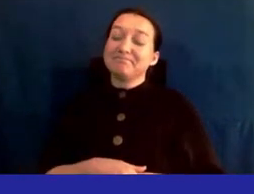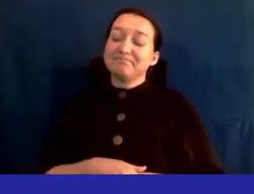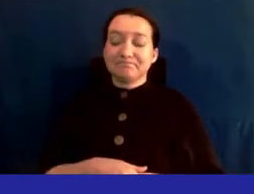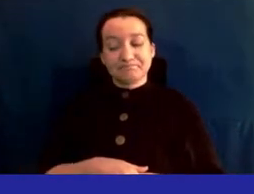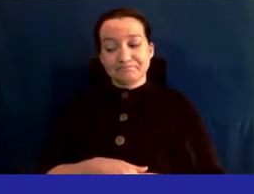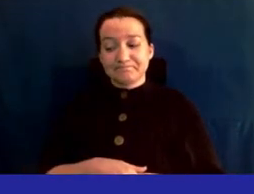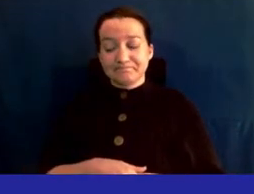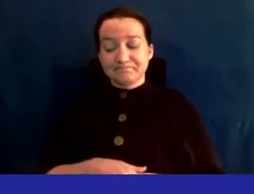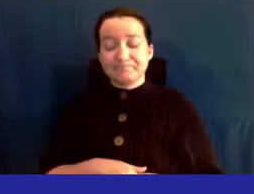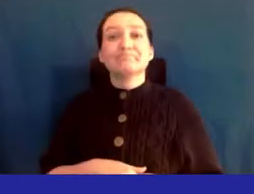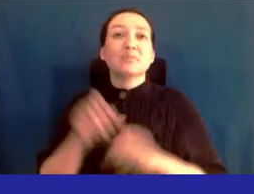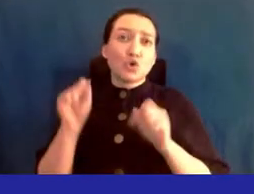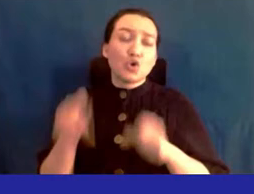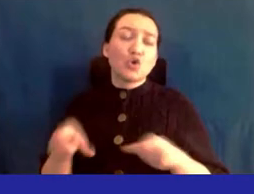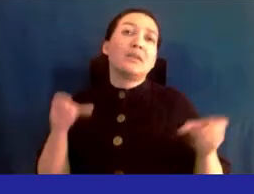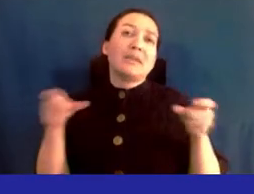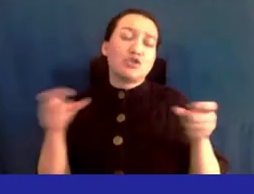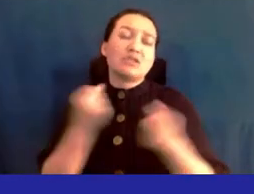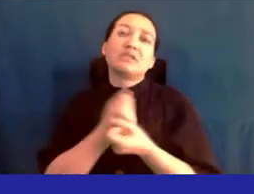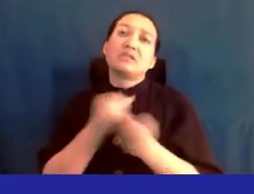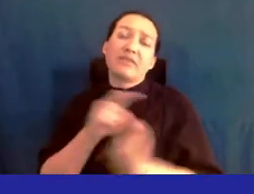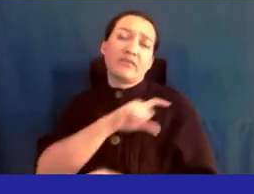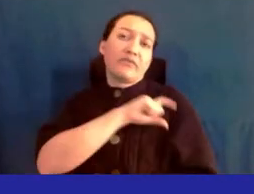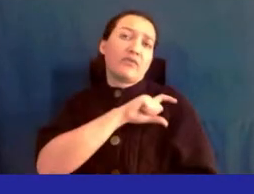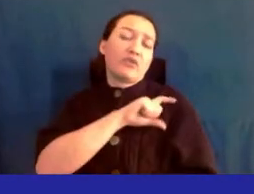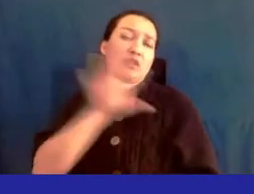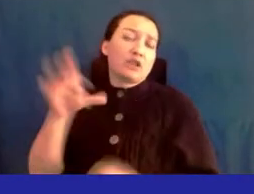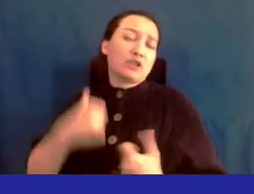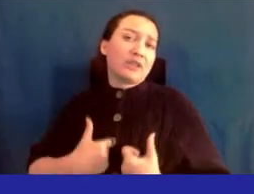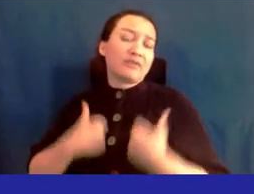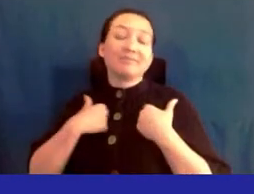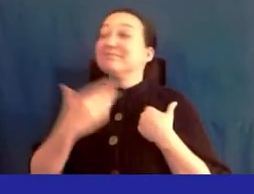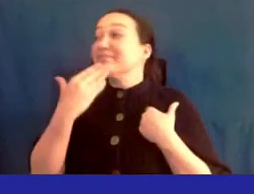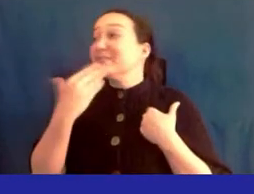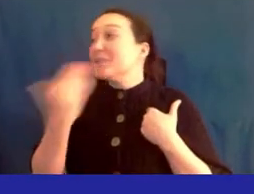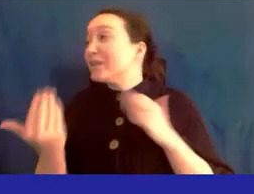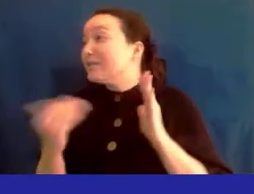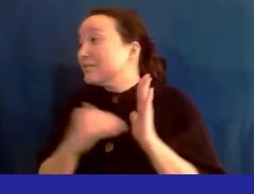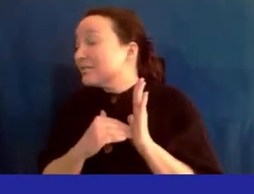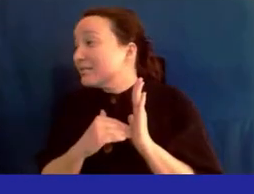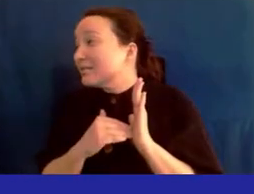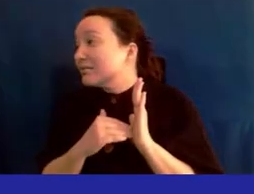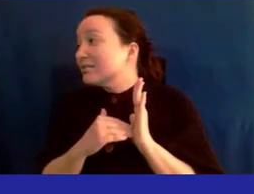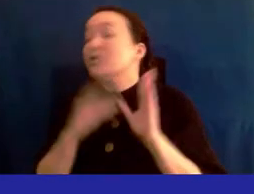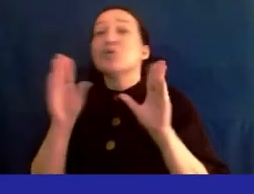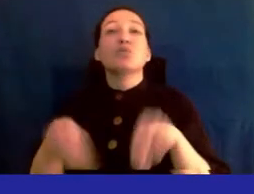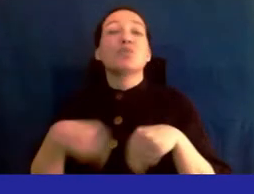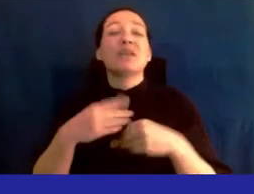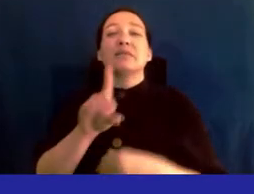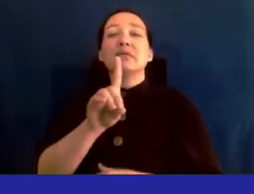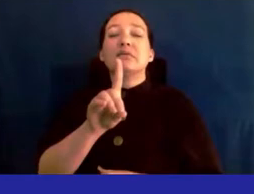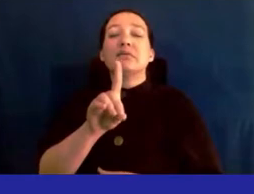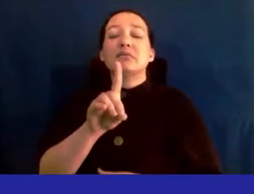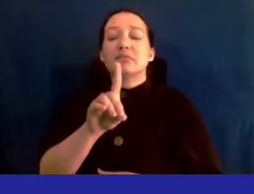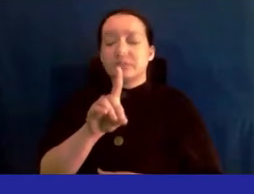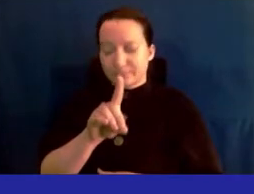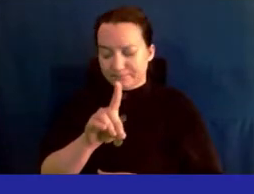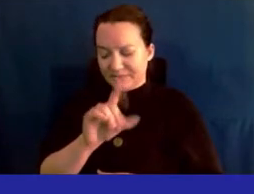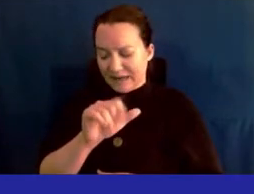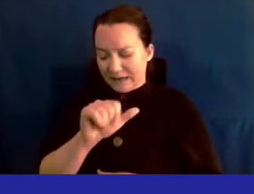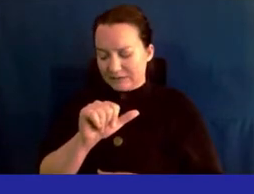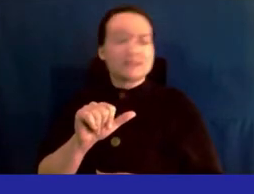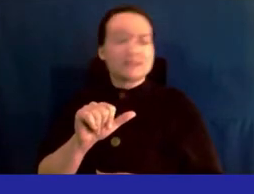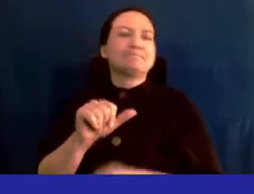well managed to save that officer's life thank you again and we will be providing data i mean a